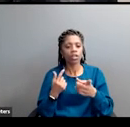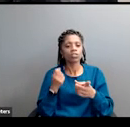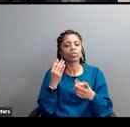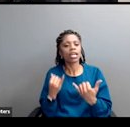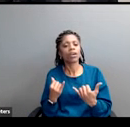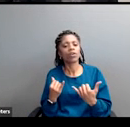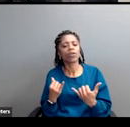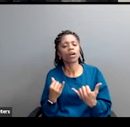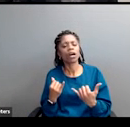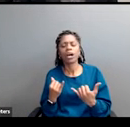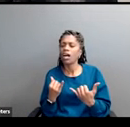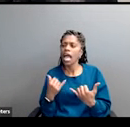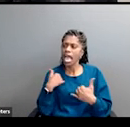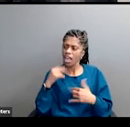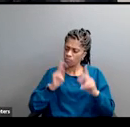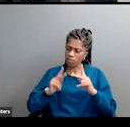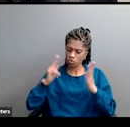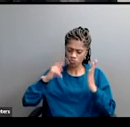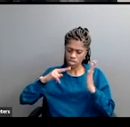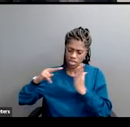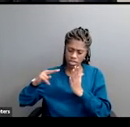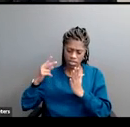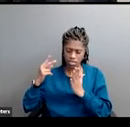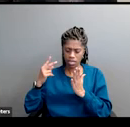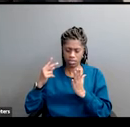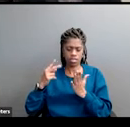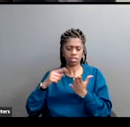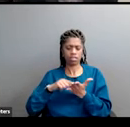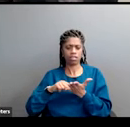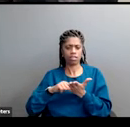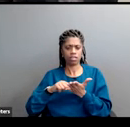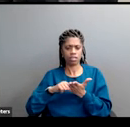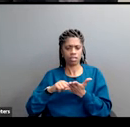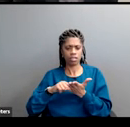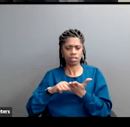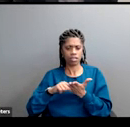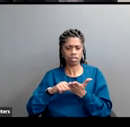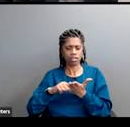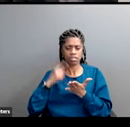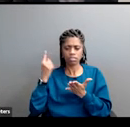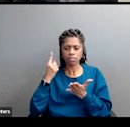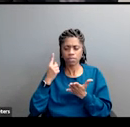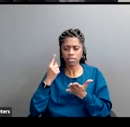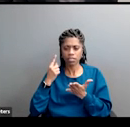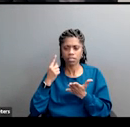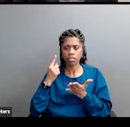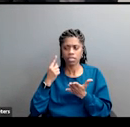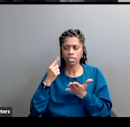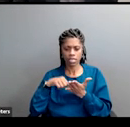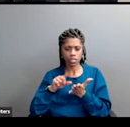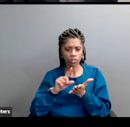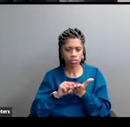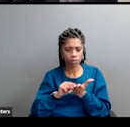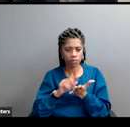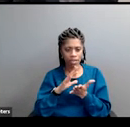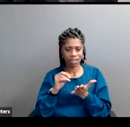crazy in the newspaper and think critical race theory. We've decodified the term. In other words, we've deconnected the